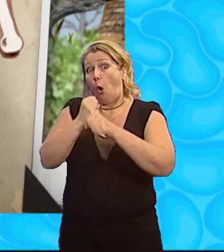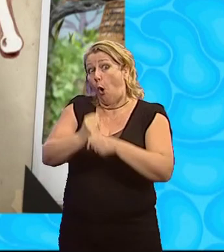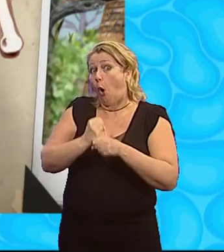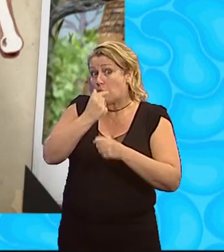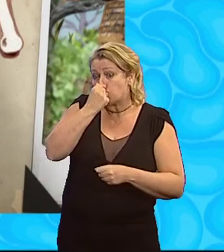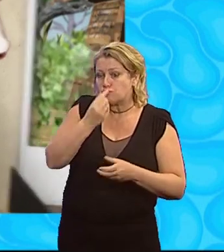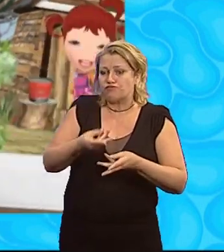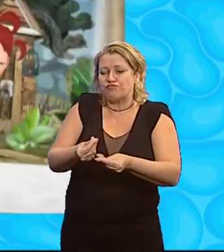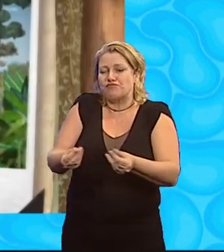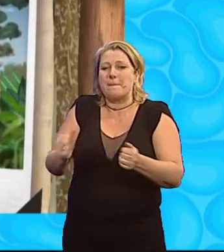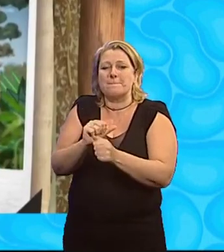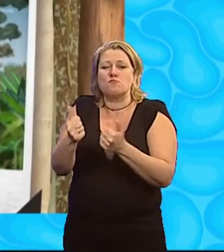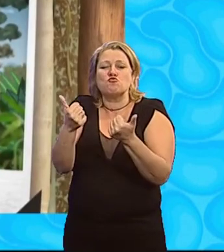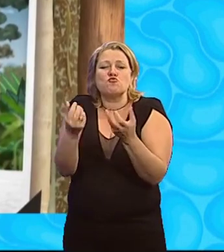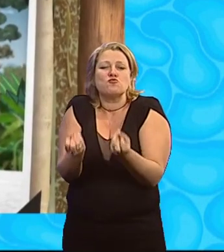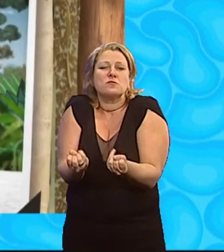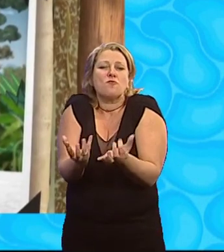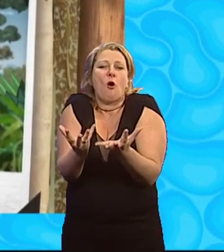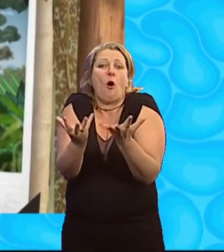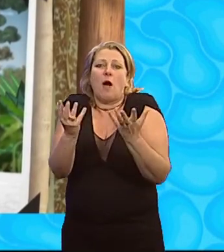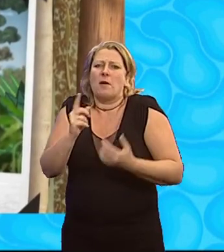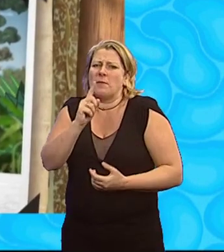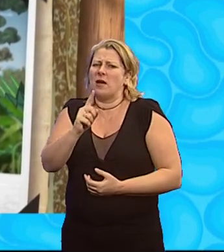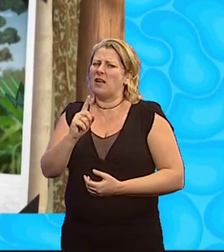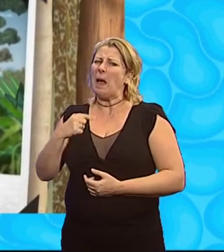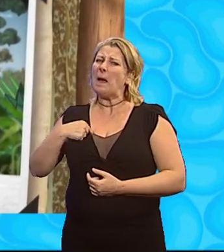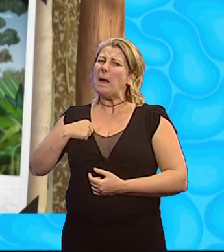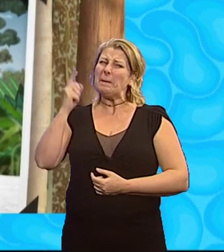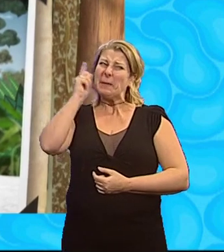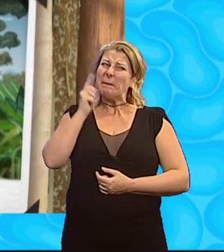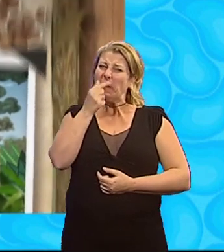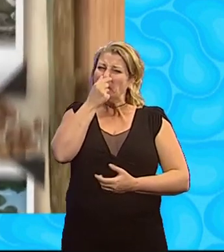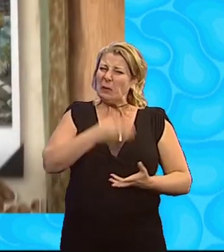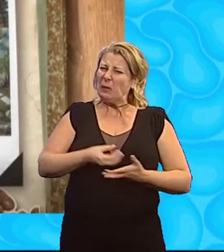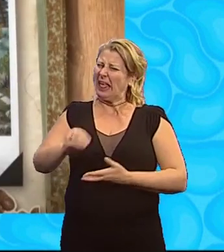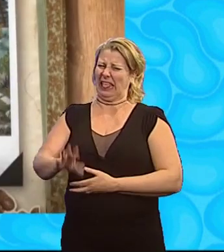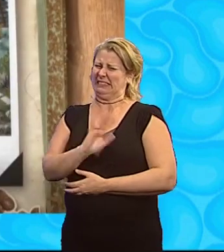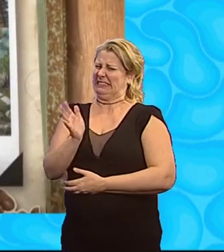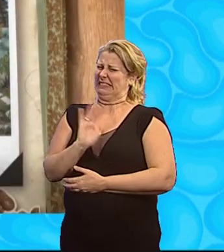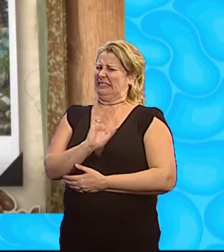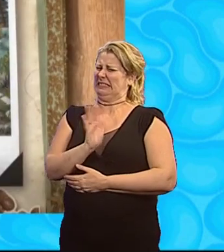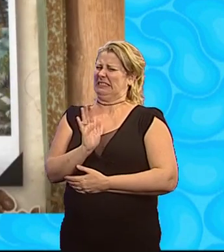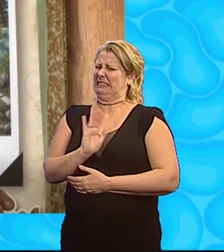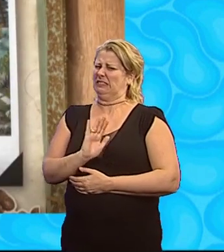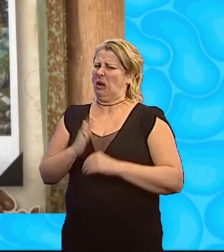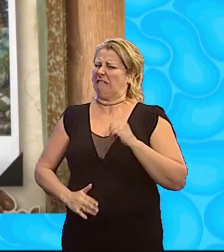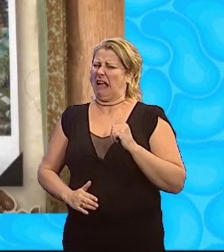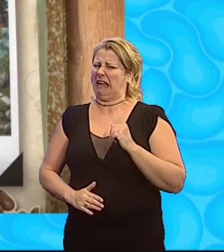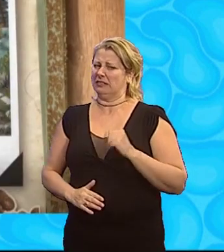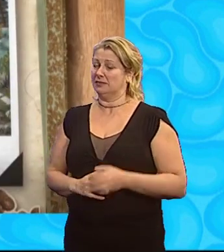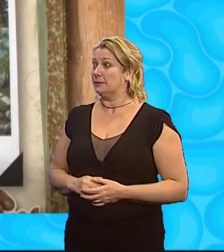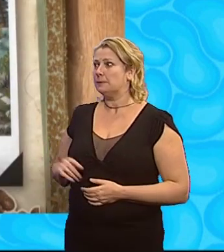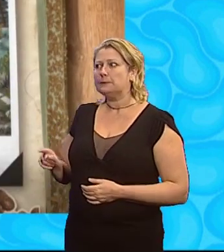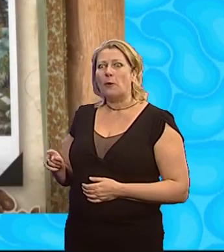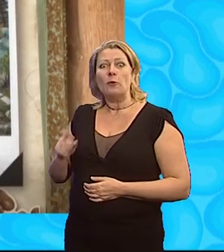garden But you should never use people poo So, whatever